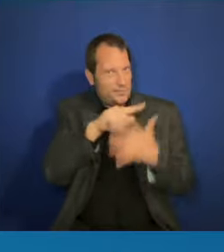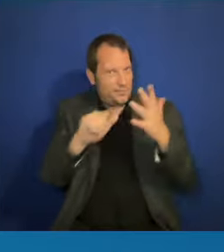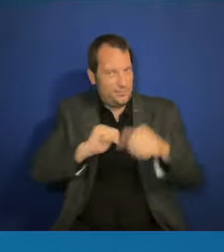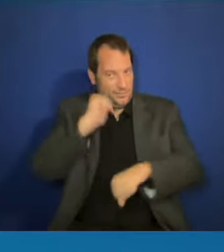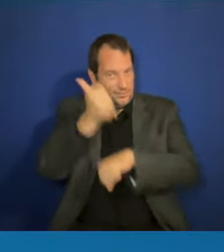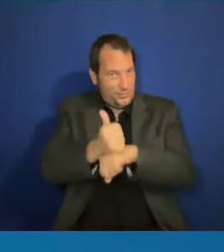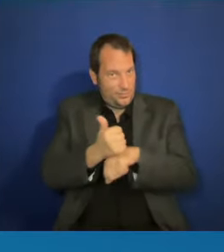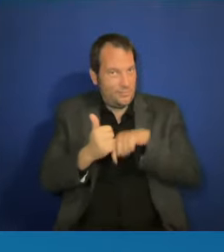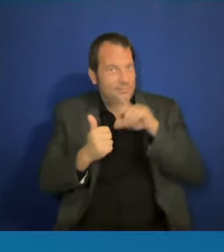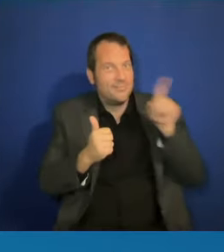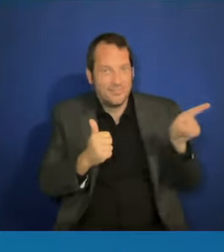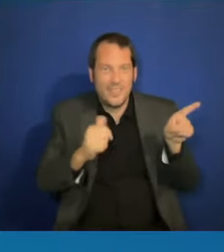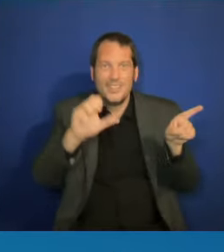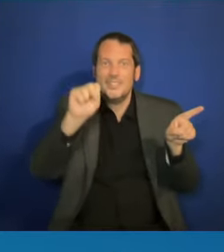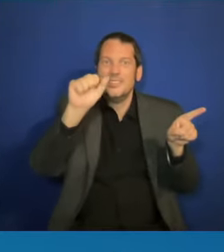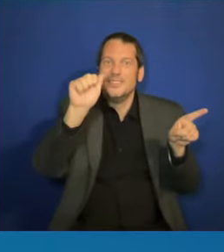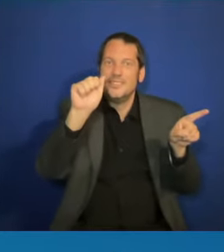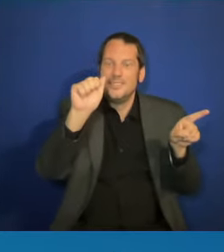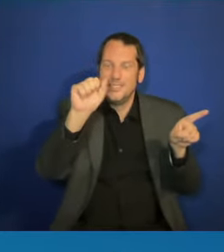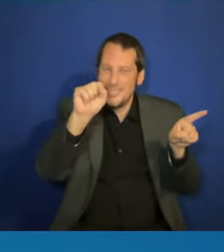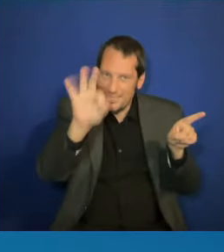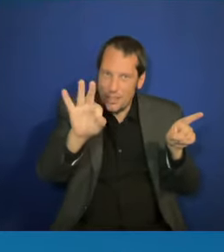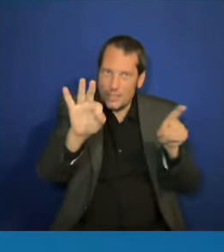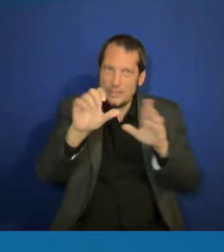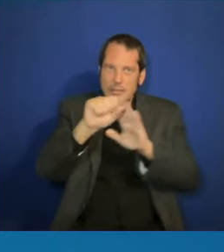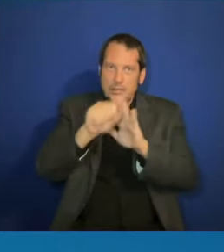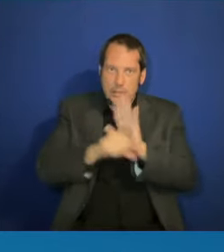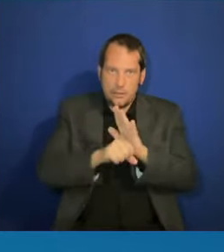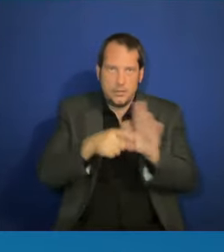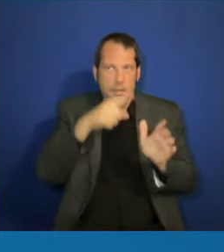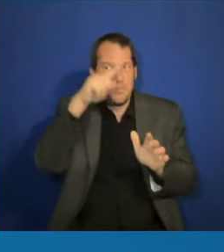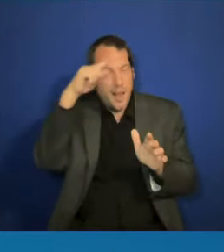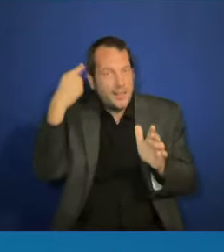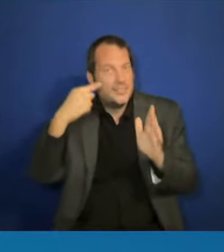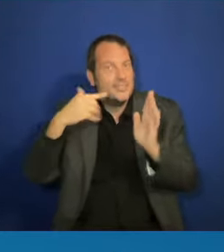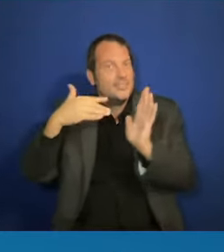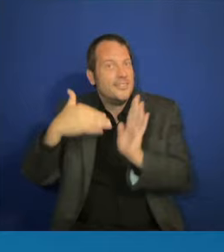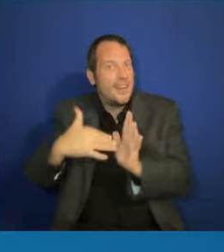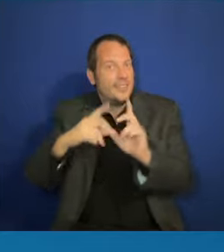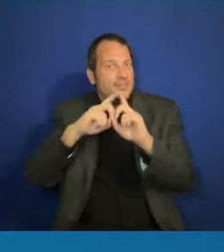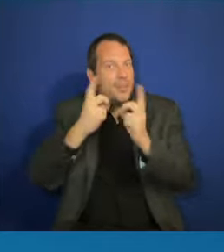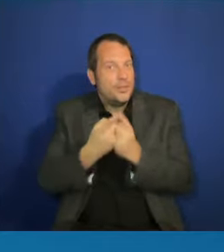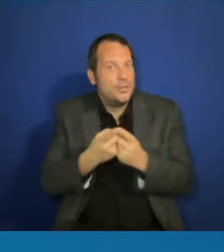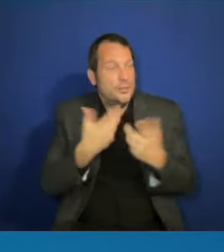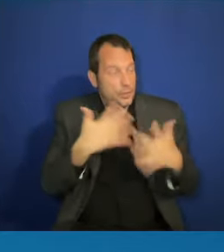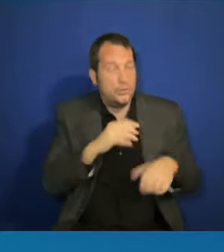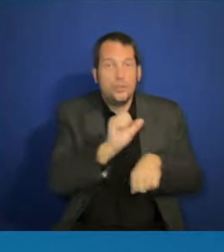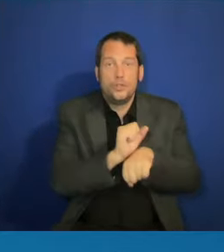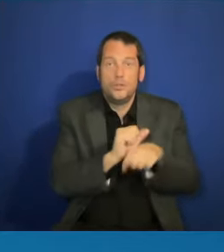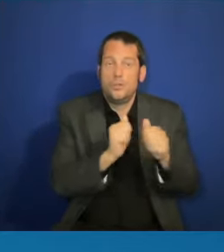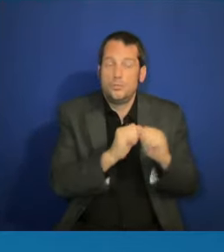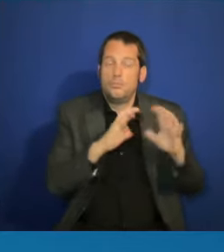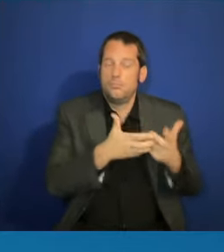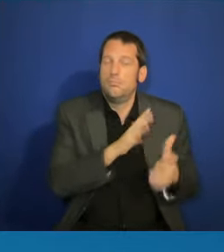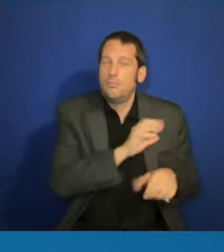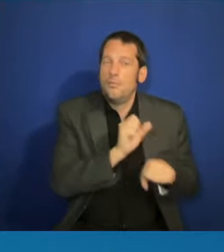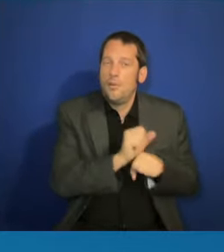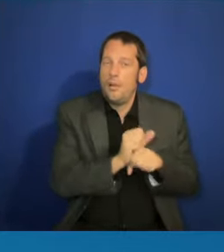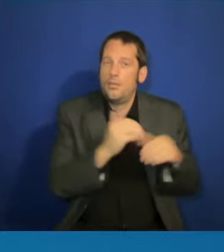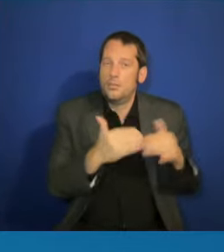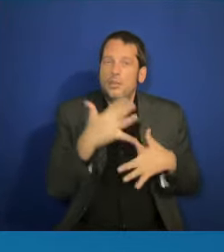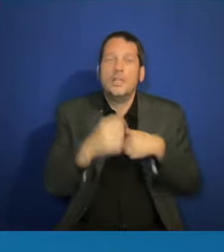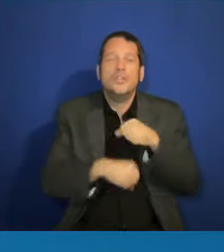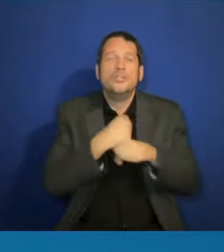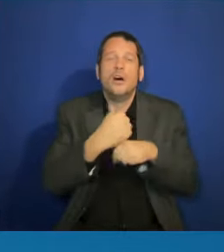Department, and then worked with her colleagues the year later to create one of the first in the country. It was then